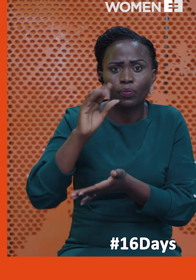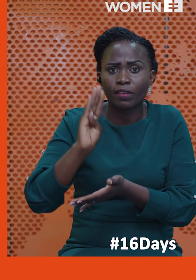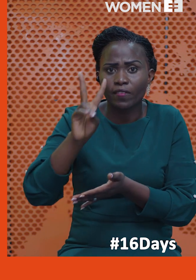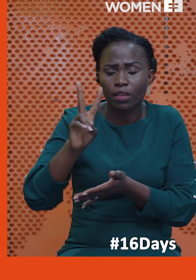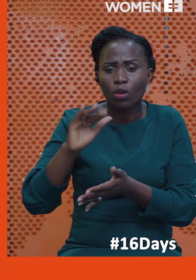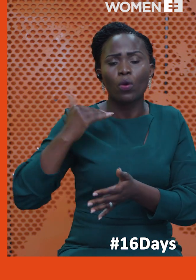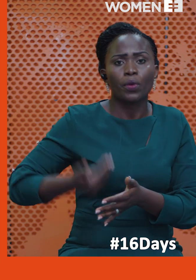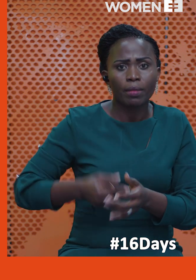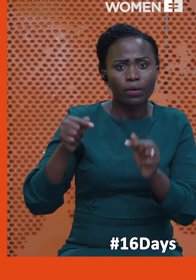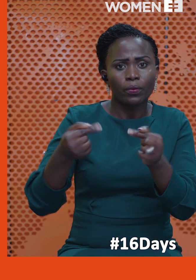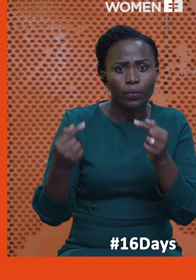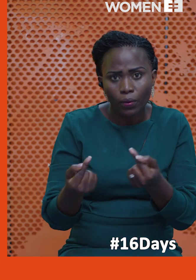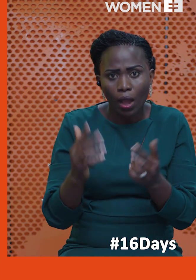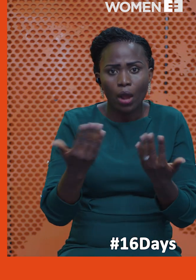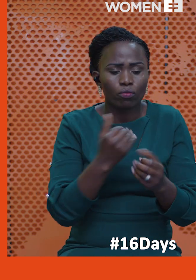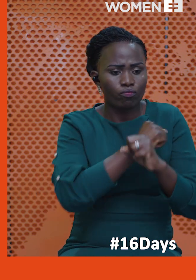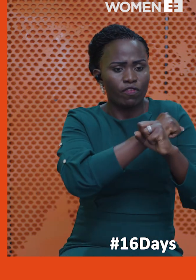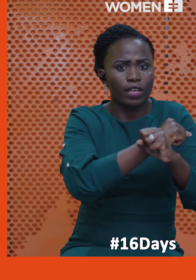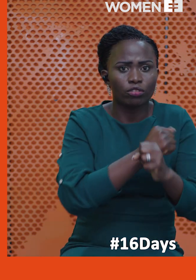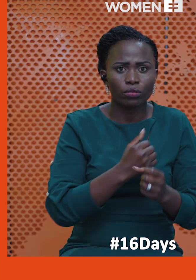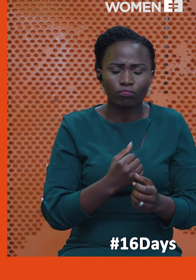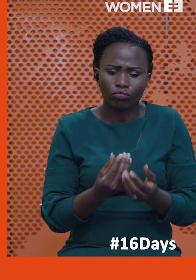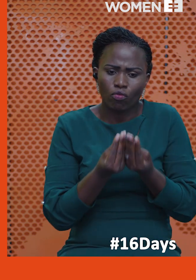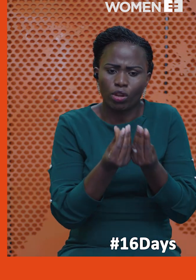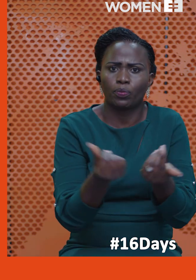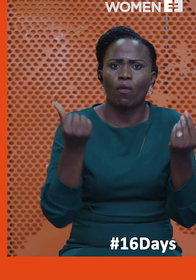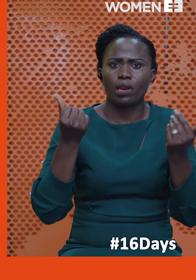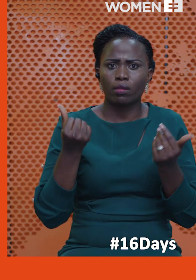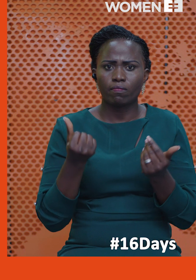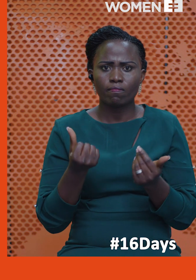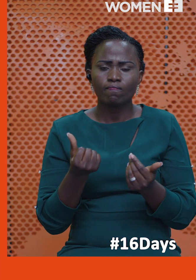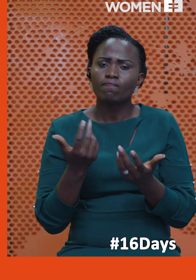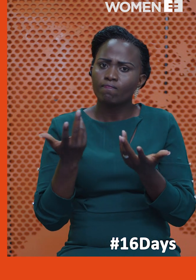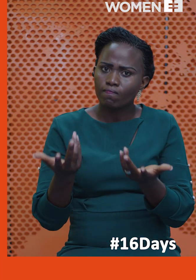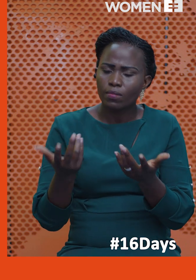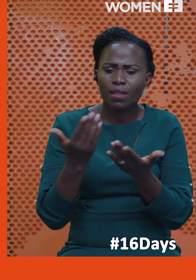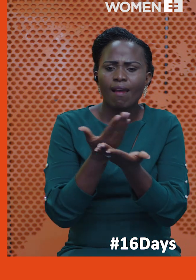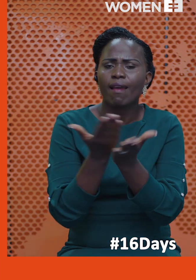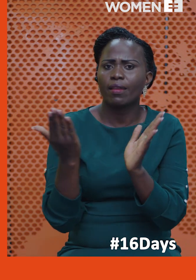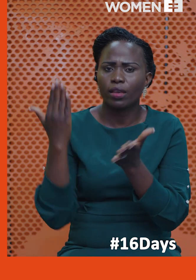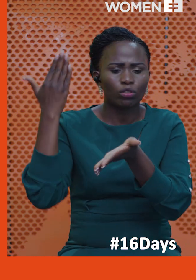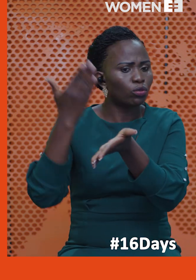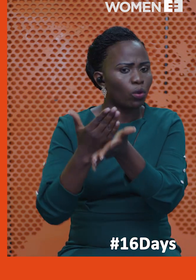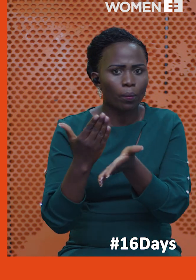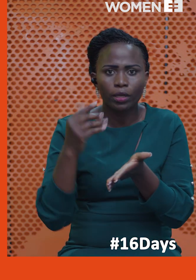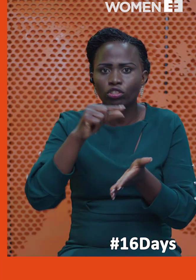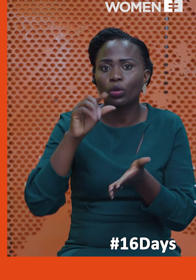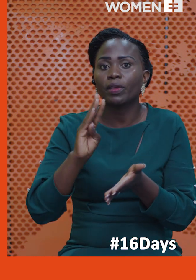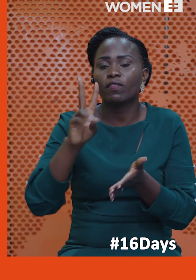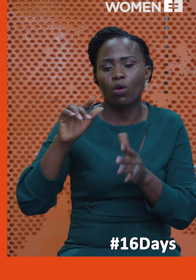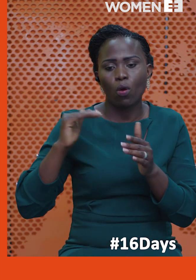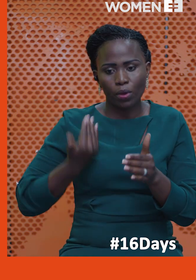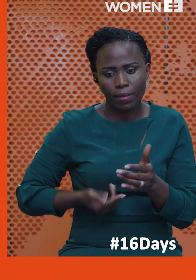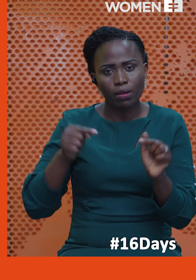ending violence against women. That means prevention, that means responding to ending